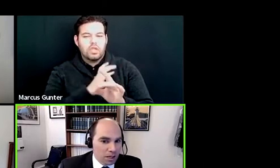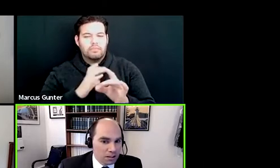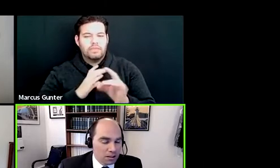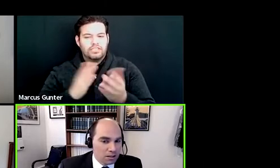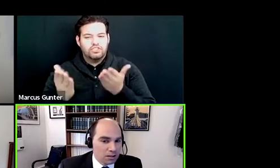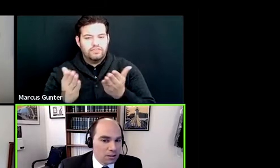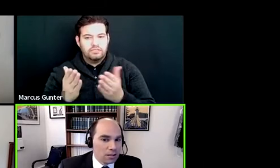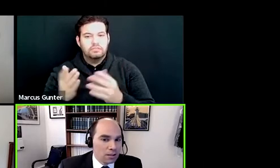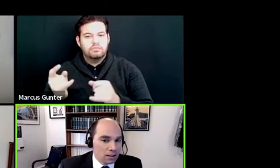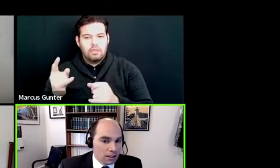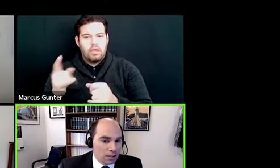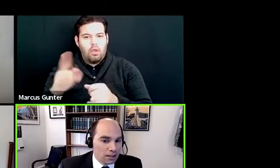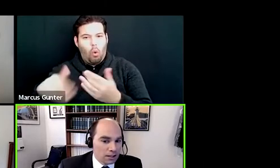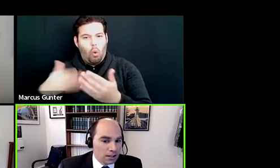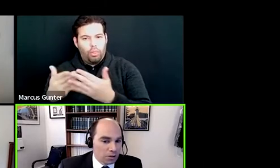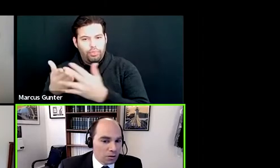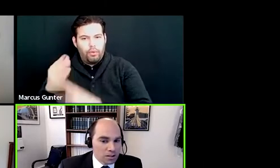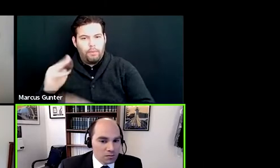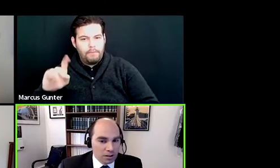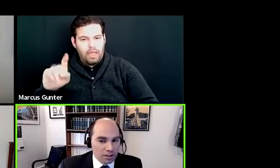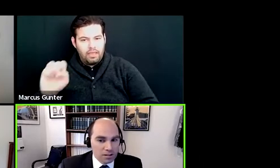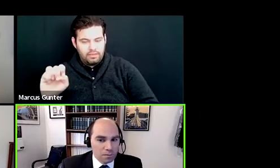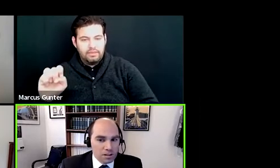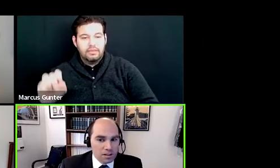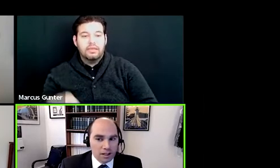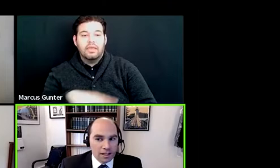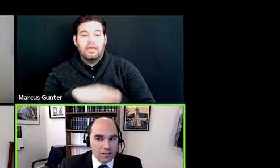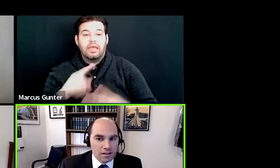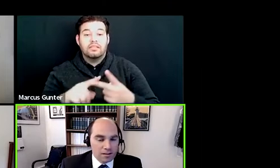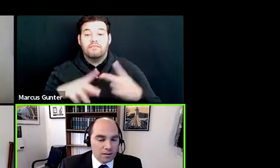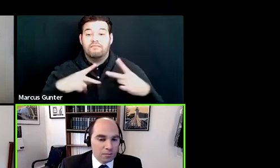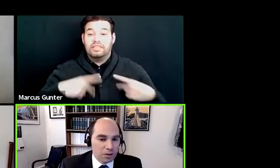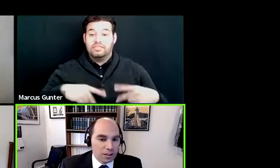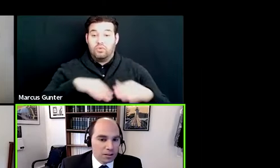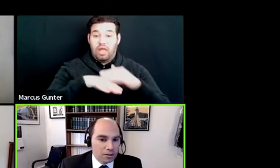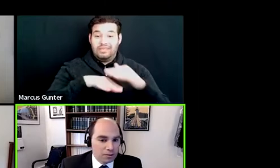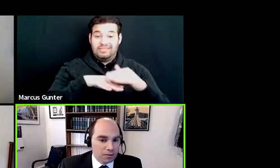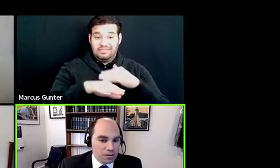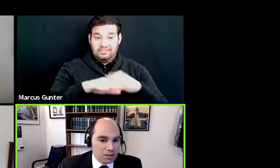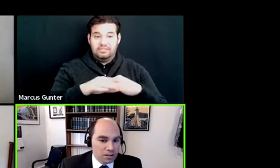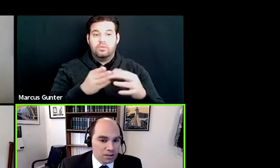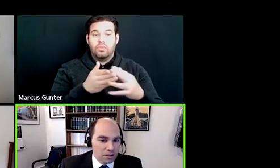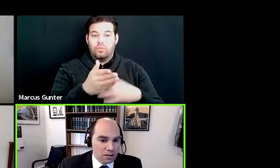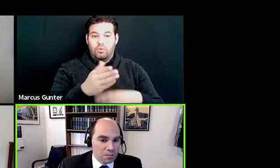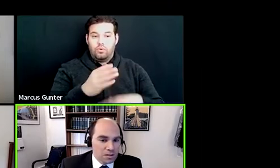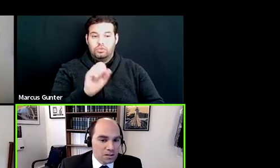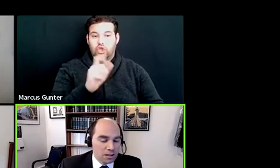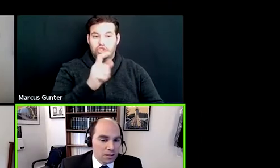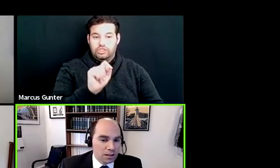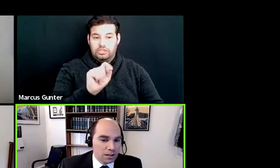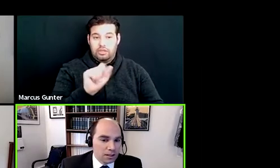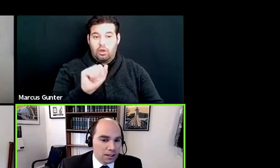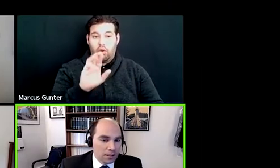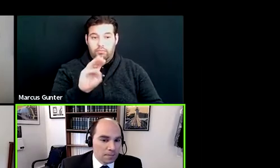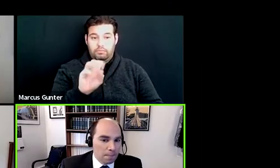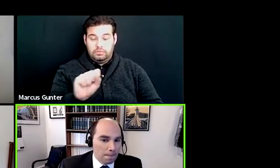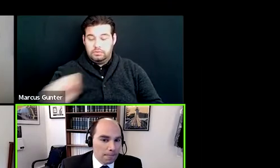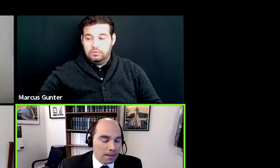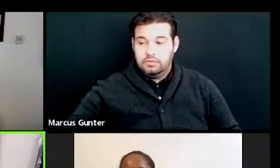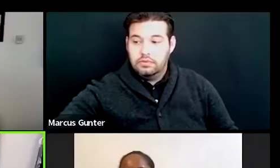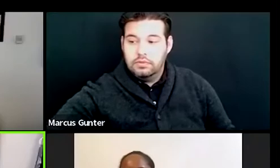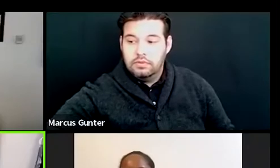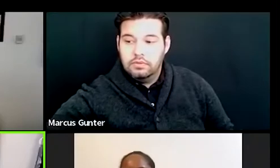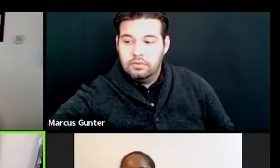going through Mike, uh, and then requests related to physical access to the building going through the Sergeant at Arms. Um,